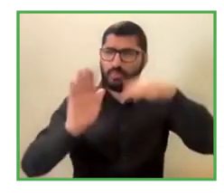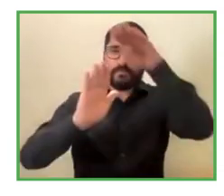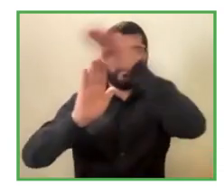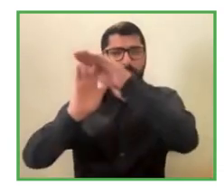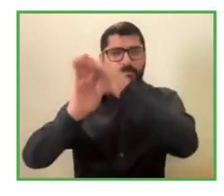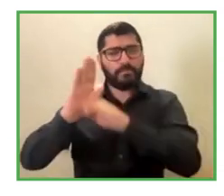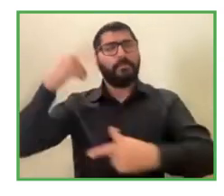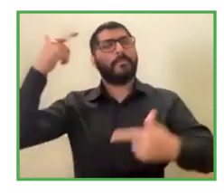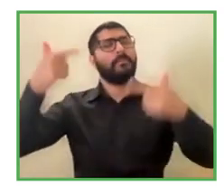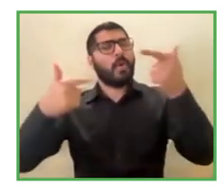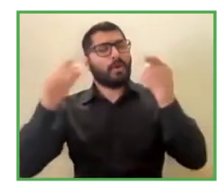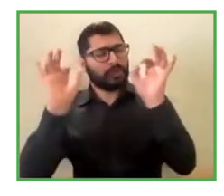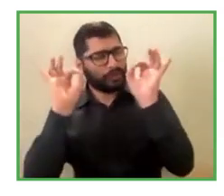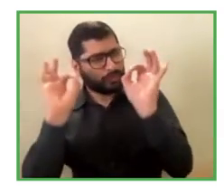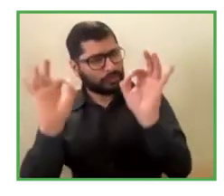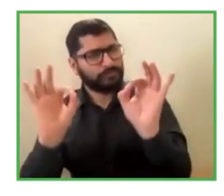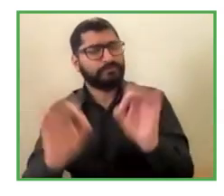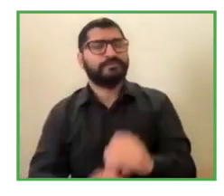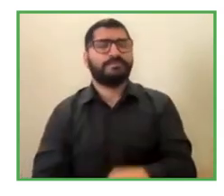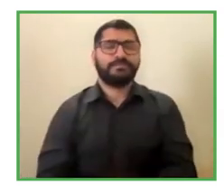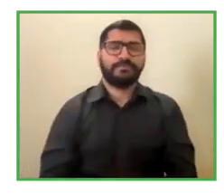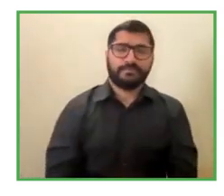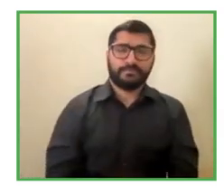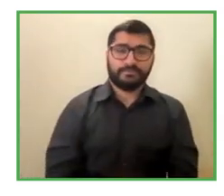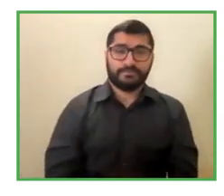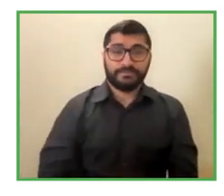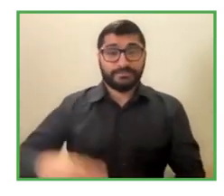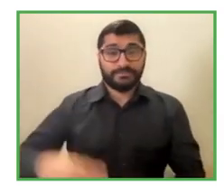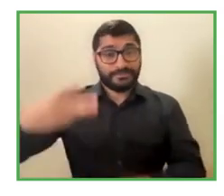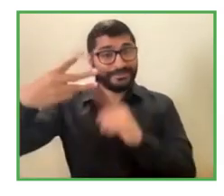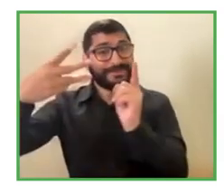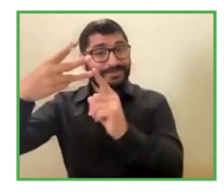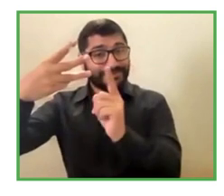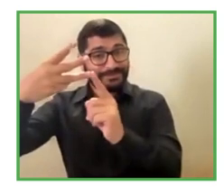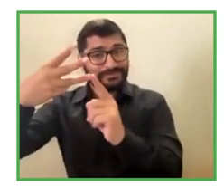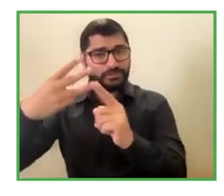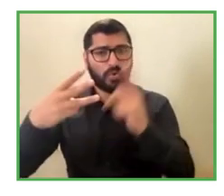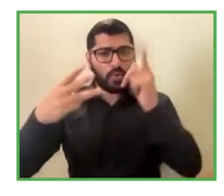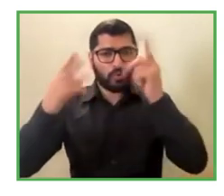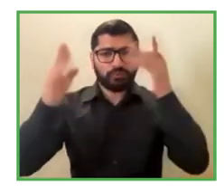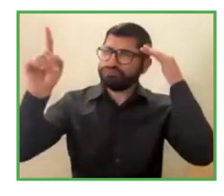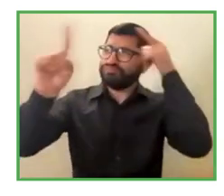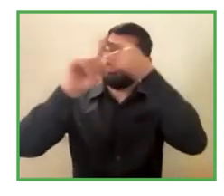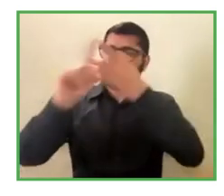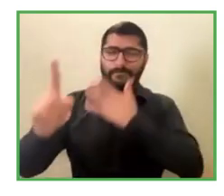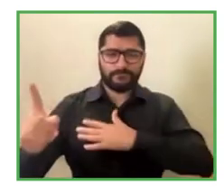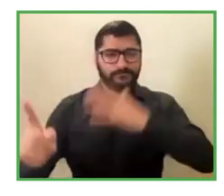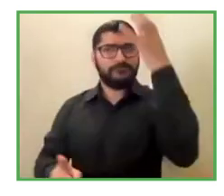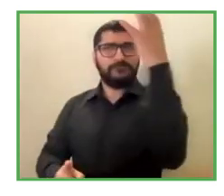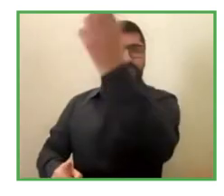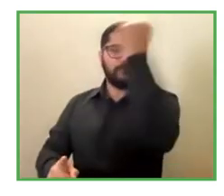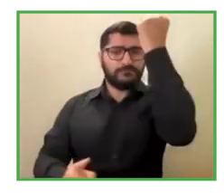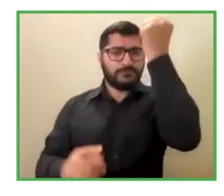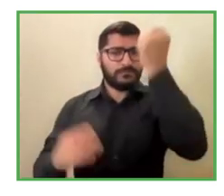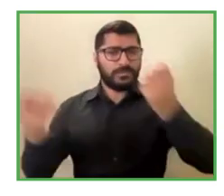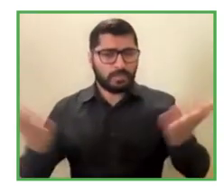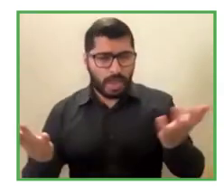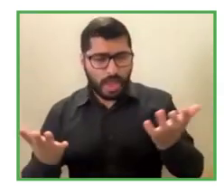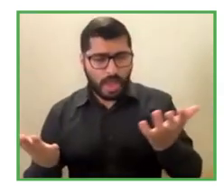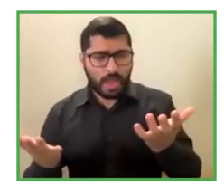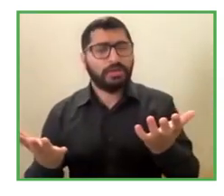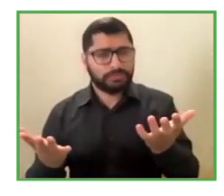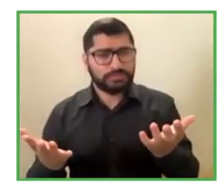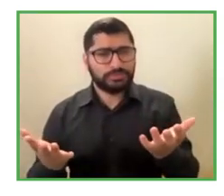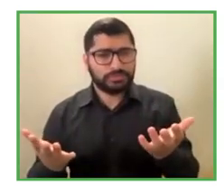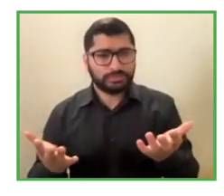And third, a very clear goal is to also diversify the type of disabilities. Like I said, today we have